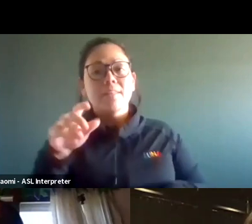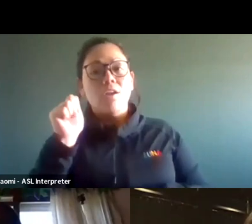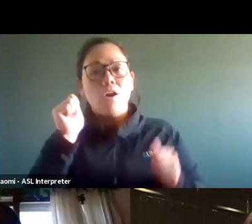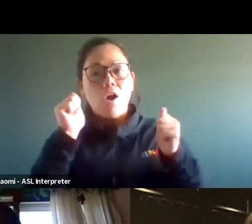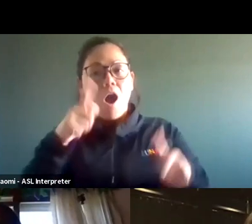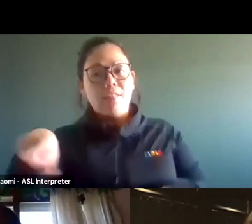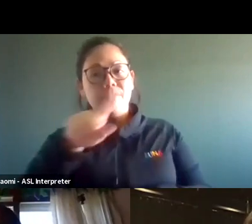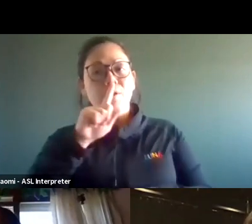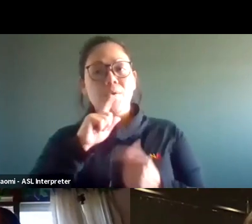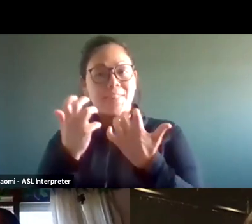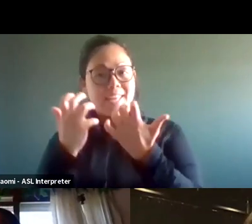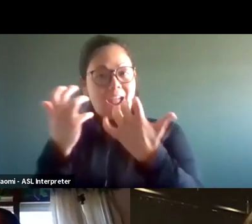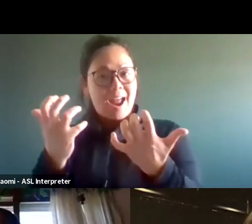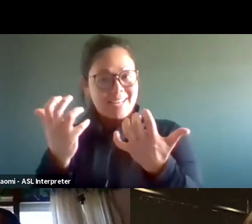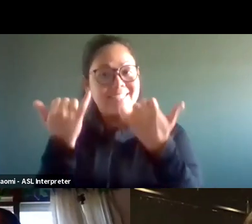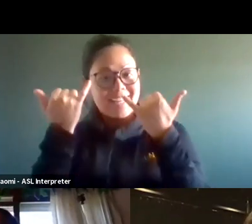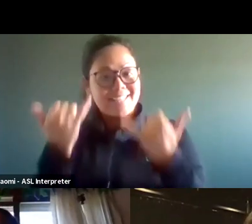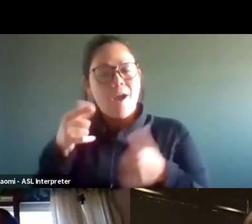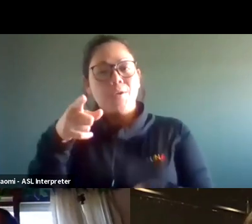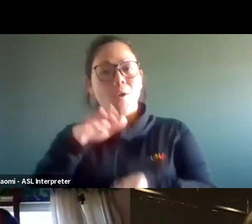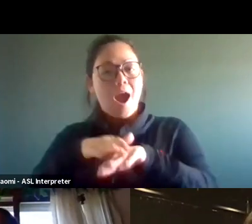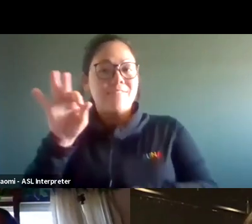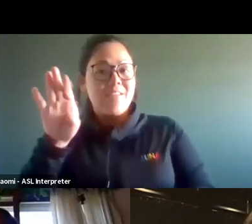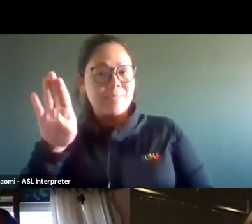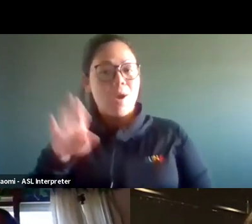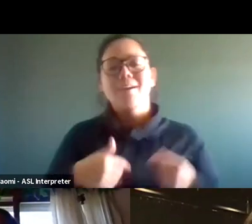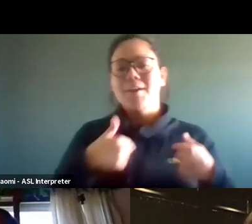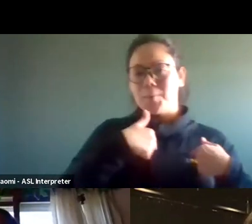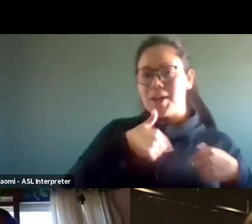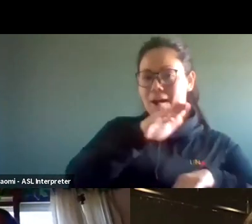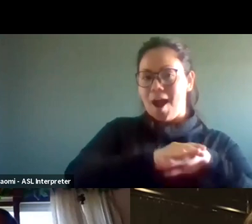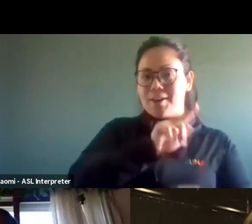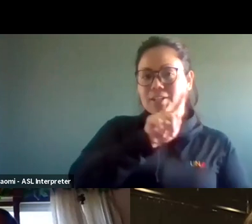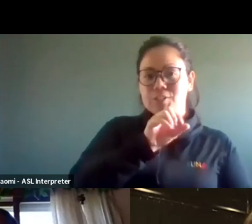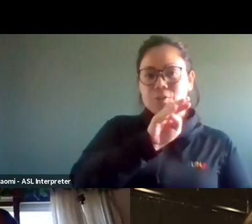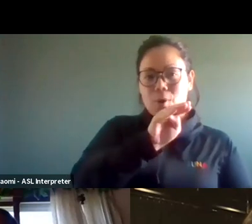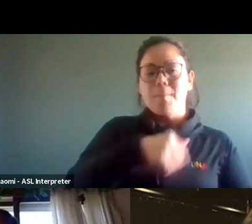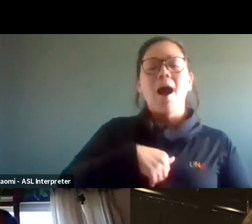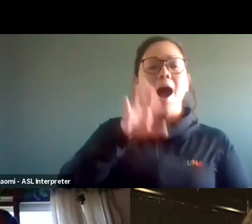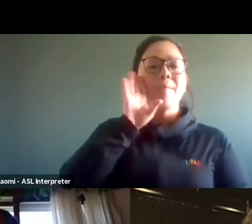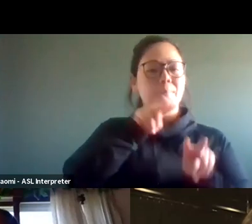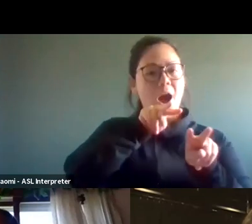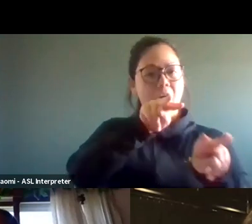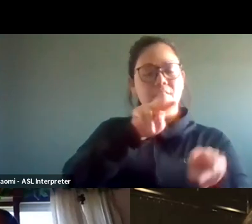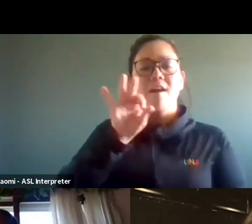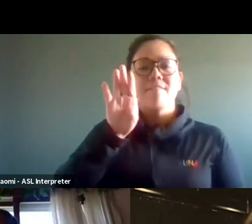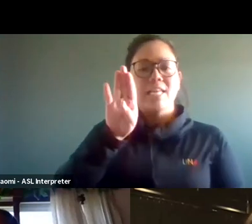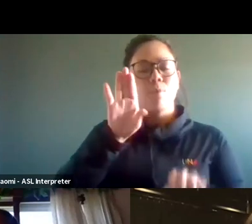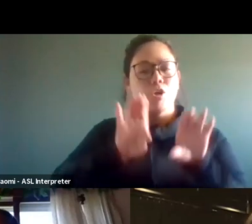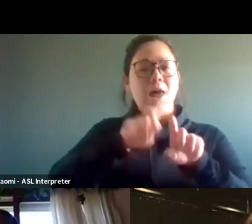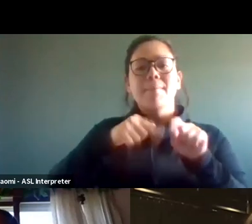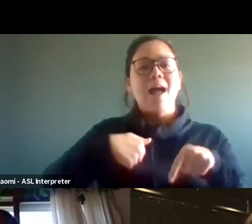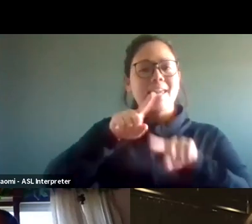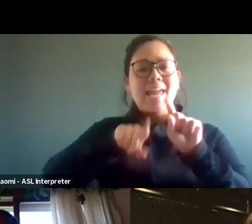audience today are on Facebook while we are on Zoom. We'll be monitoring the Facebook chat, but we won't be able to answer